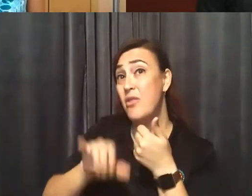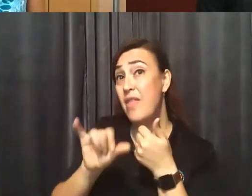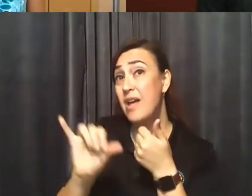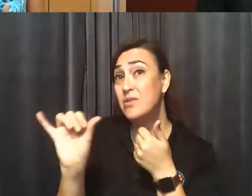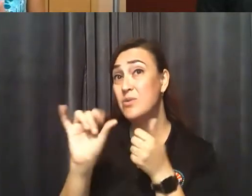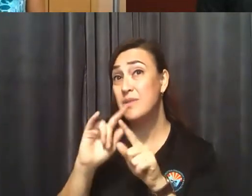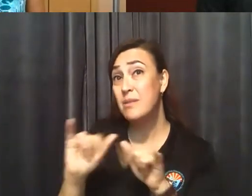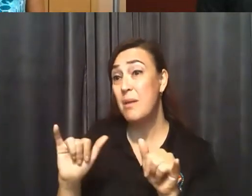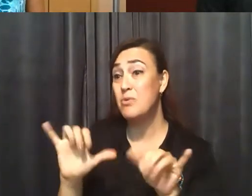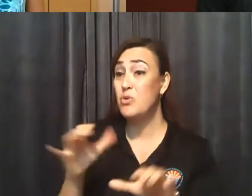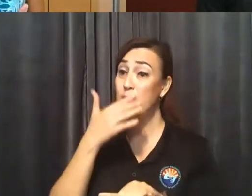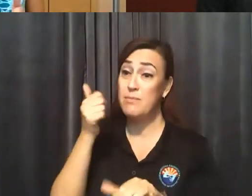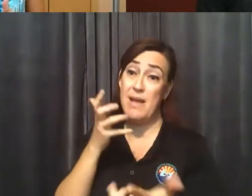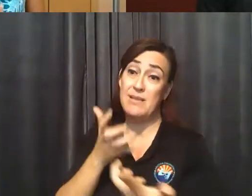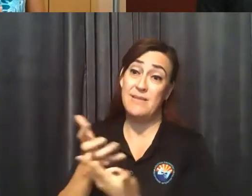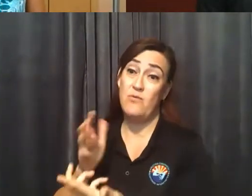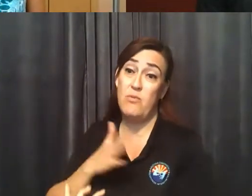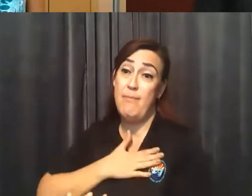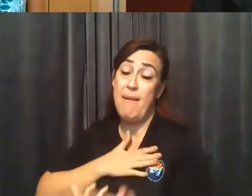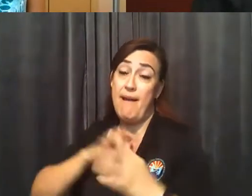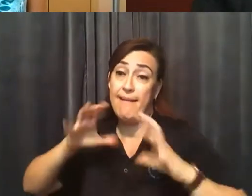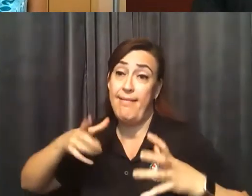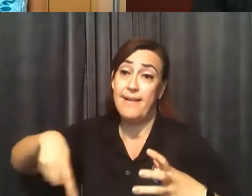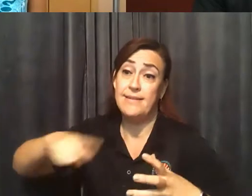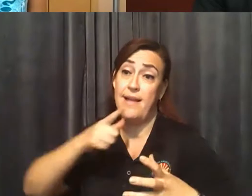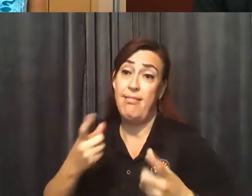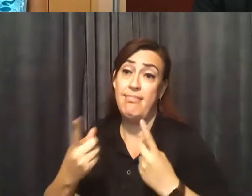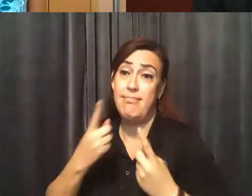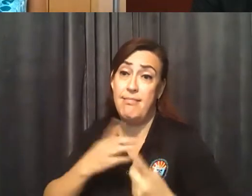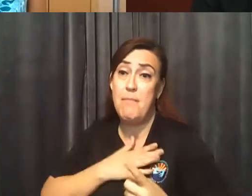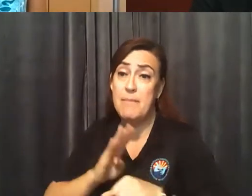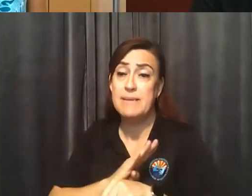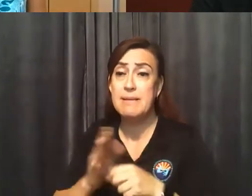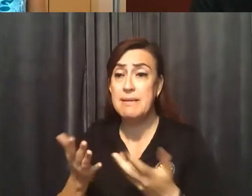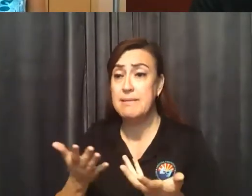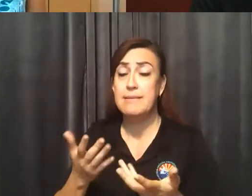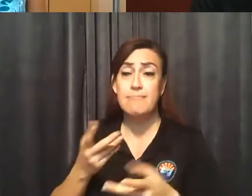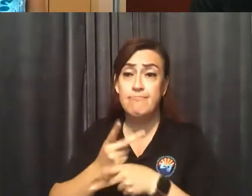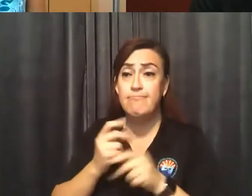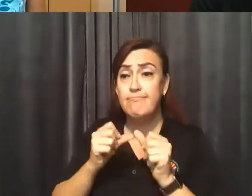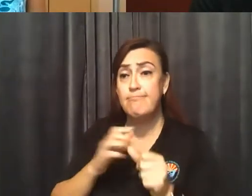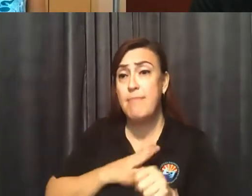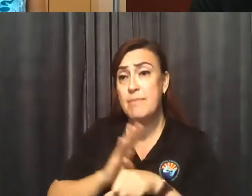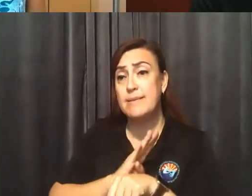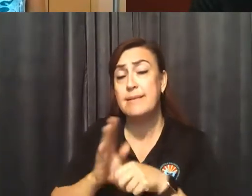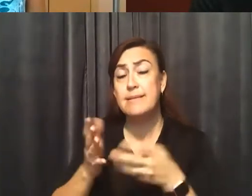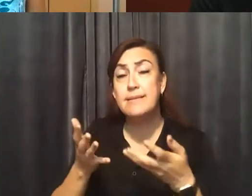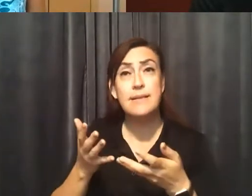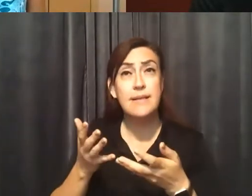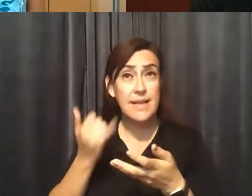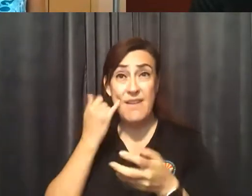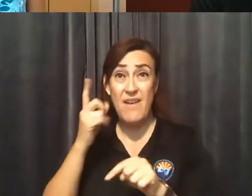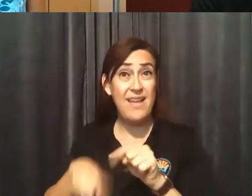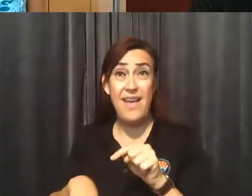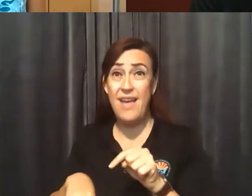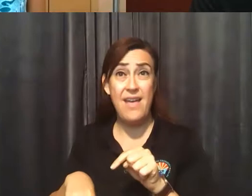what's best for your clientele, for your business as well, and making sure that you're abiding by these rules. If you cannot pick up one